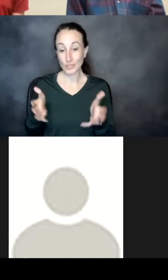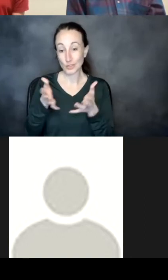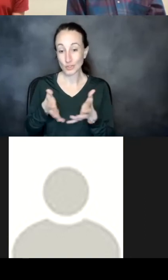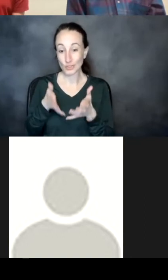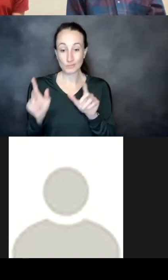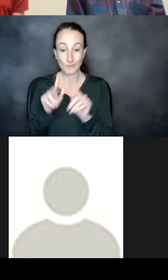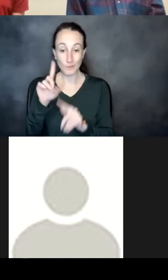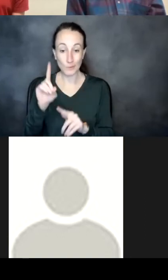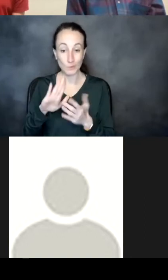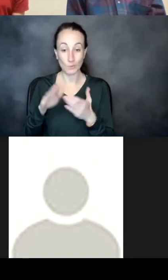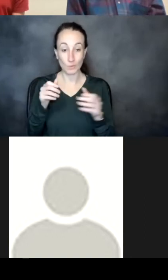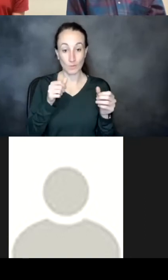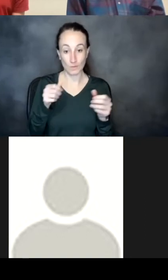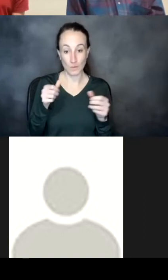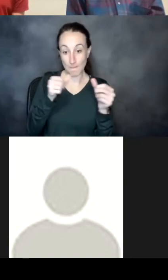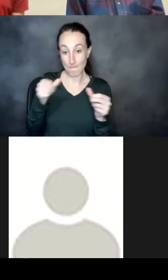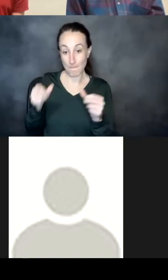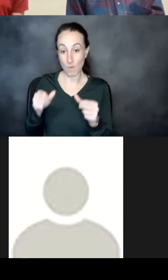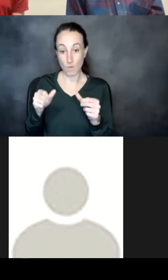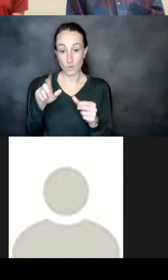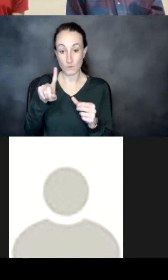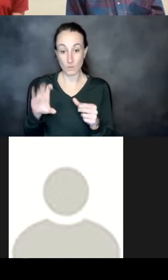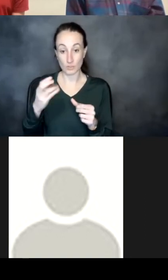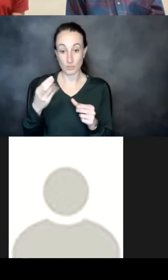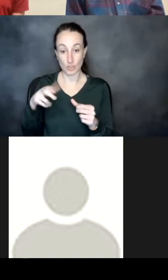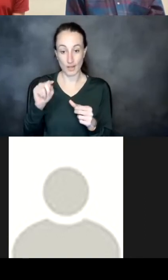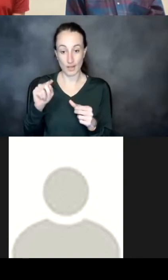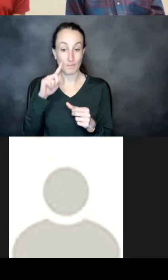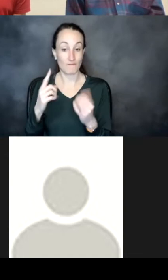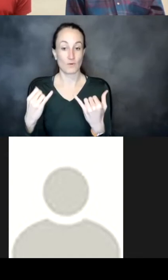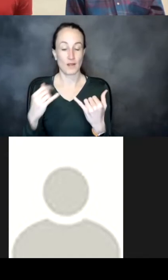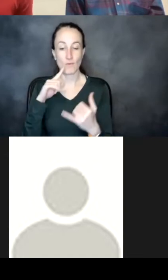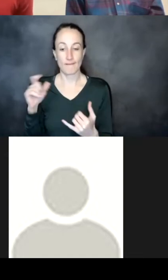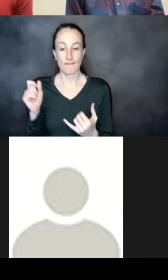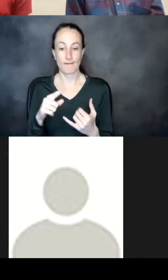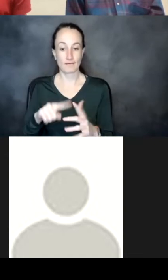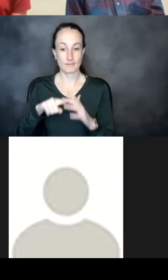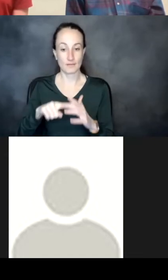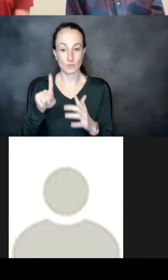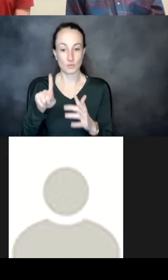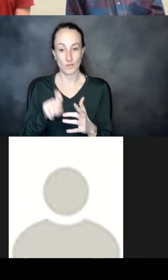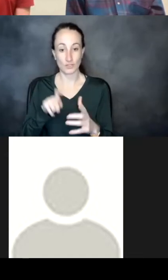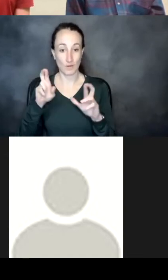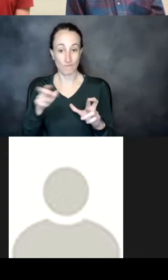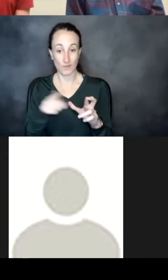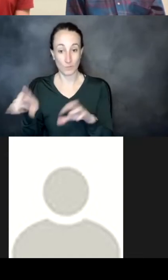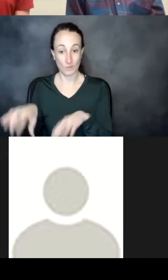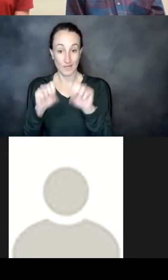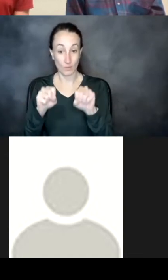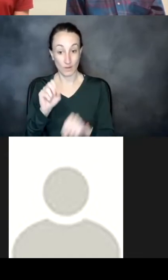post questions in the chat um in the meantime i can ask an initial question and then hopefully others will take it away